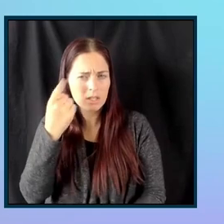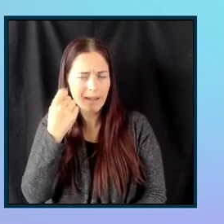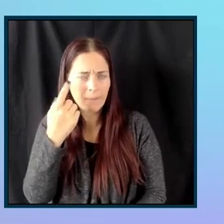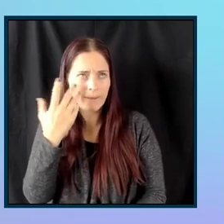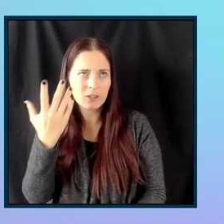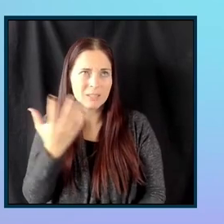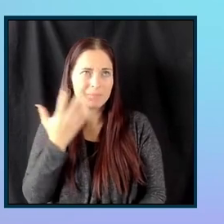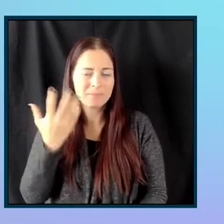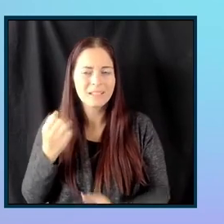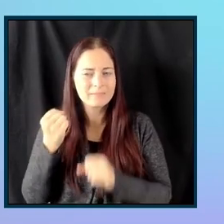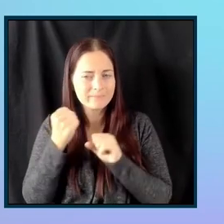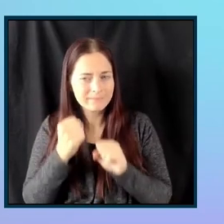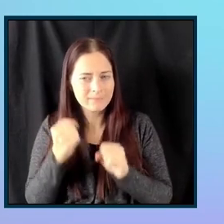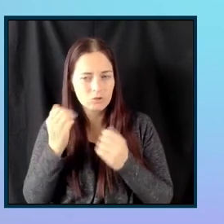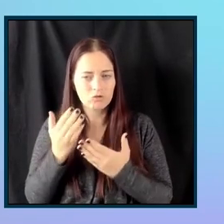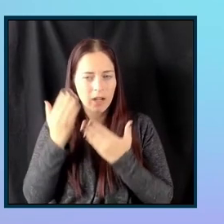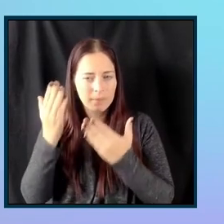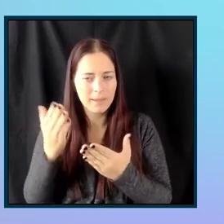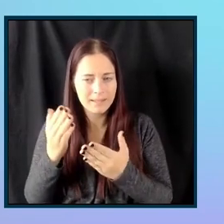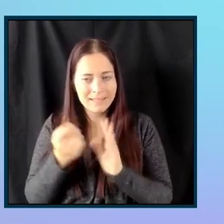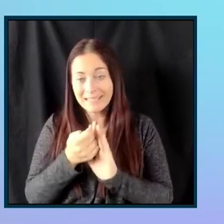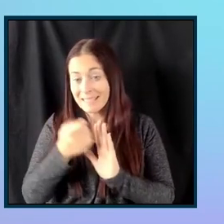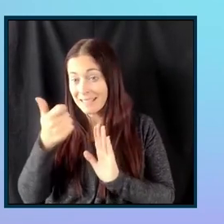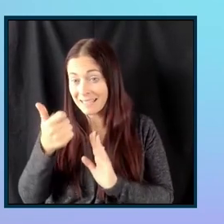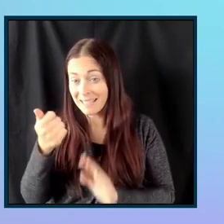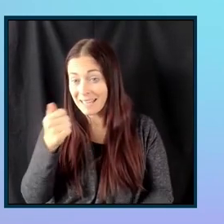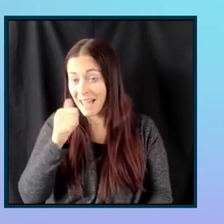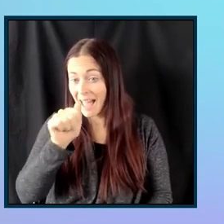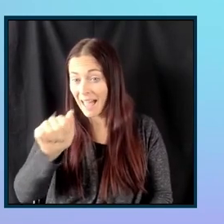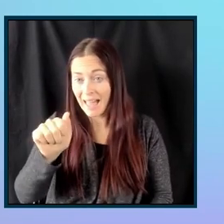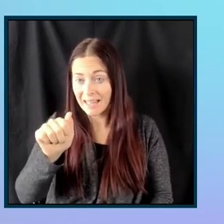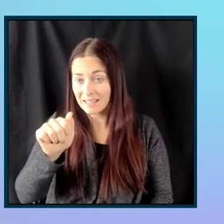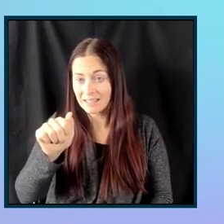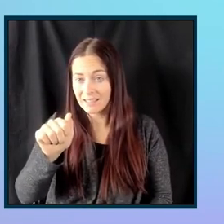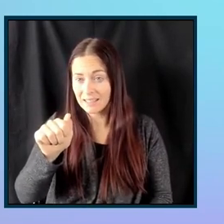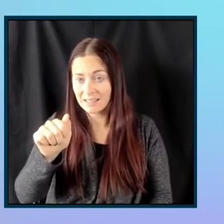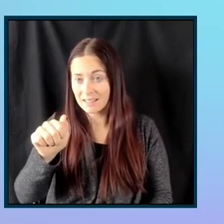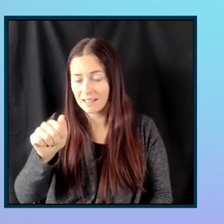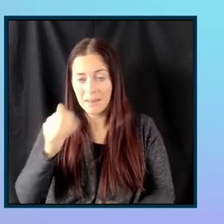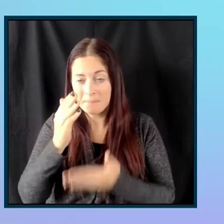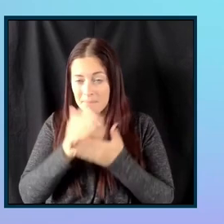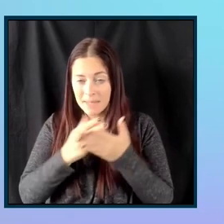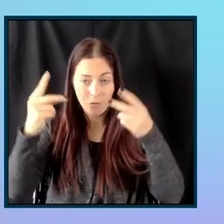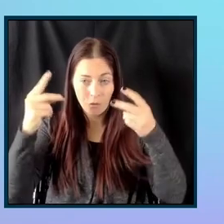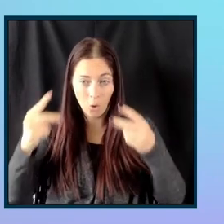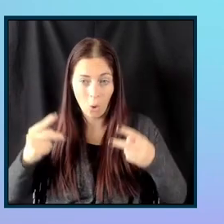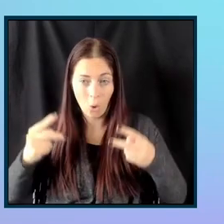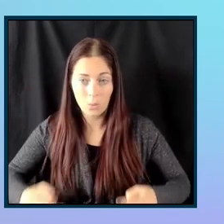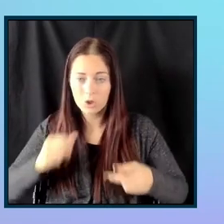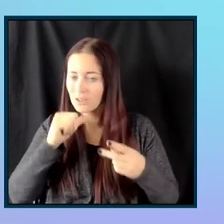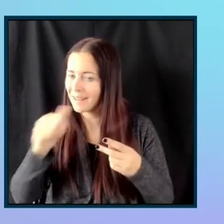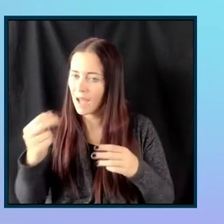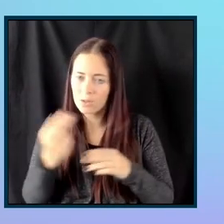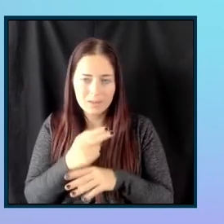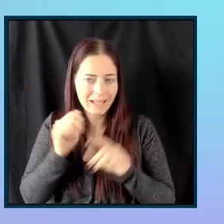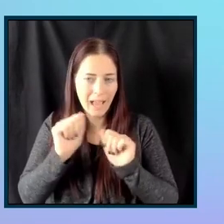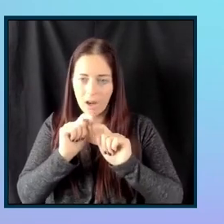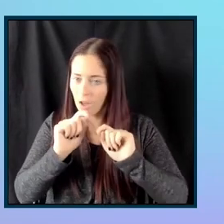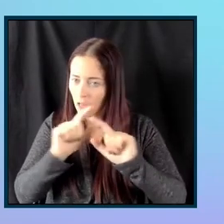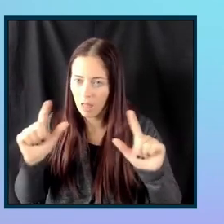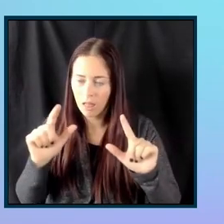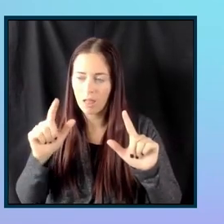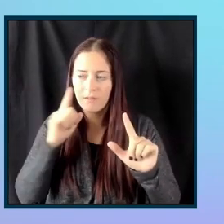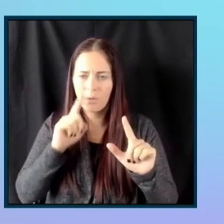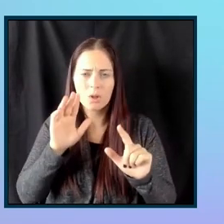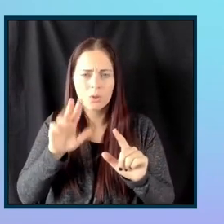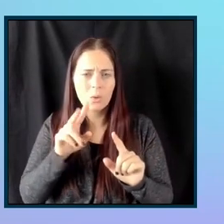I, I highly recommend deleting any, any piece of code that you're not going to be using at all from your applications because,